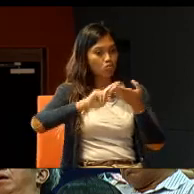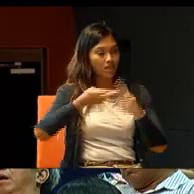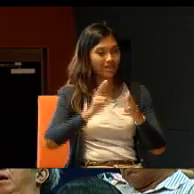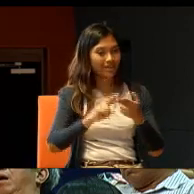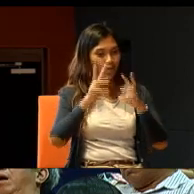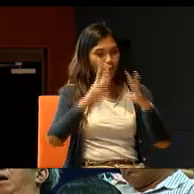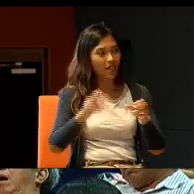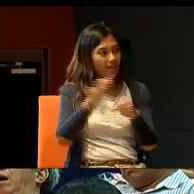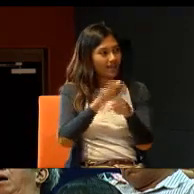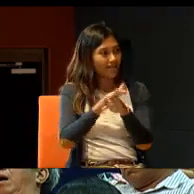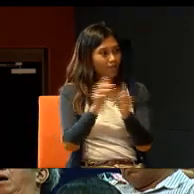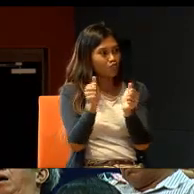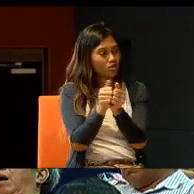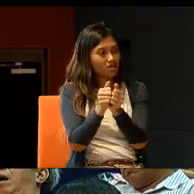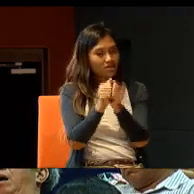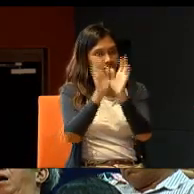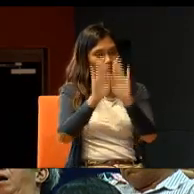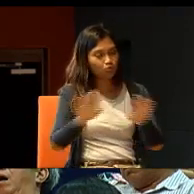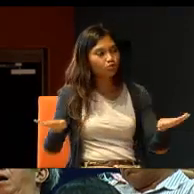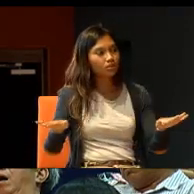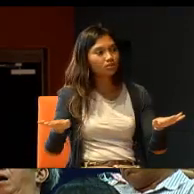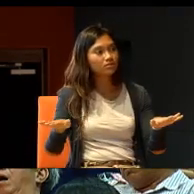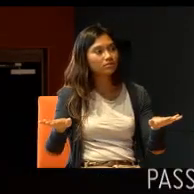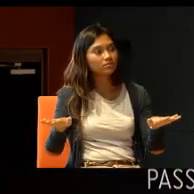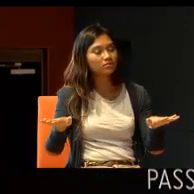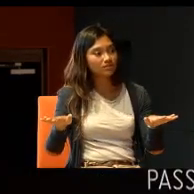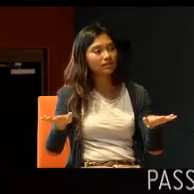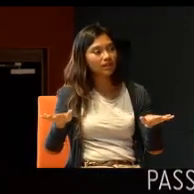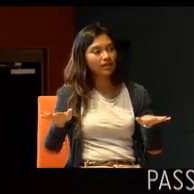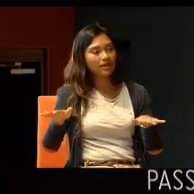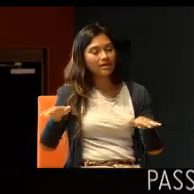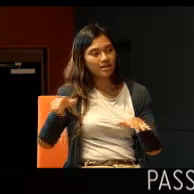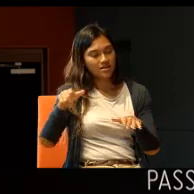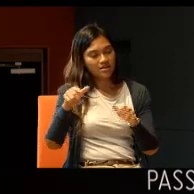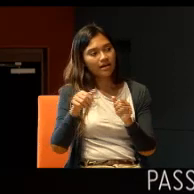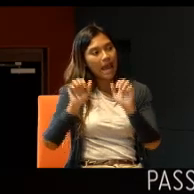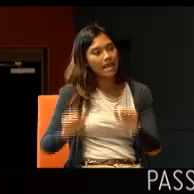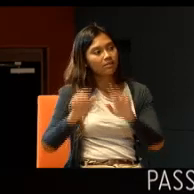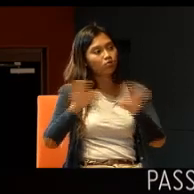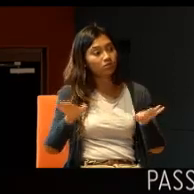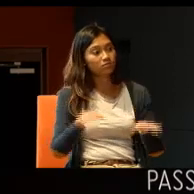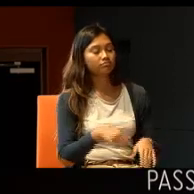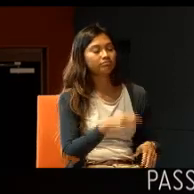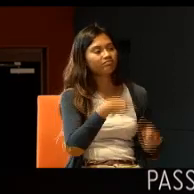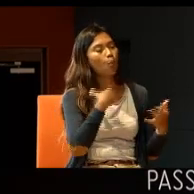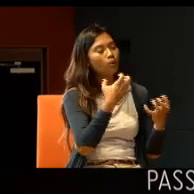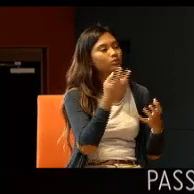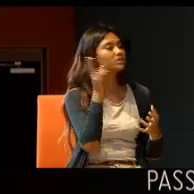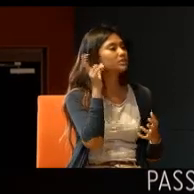enough, with children, who don't have special needs? I think that's so ungood. So I'd like to hear, your view on that.